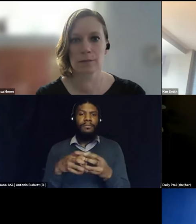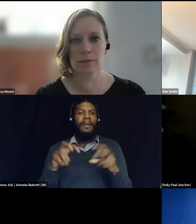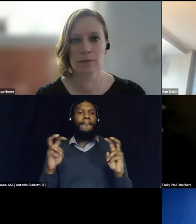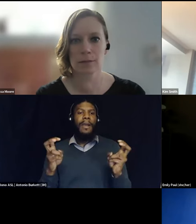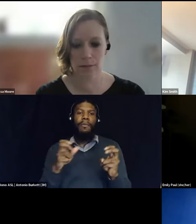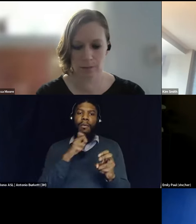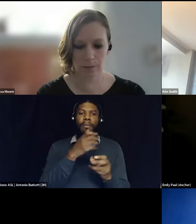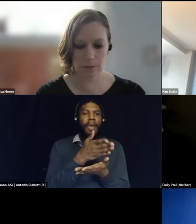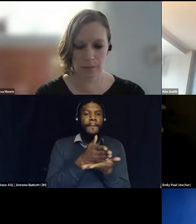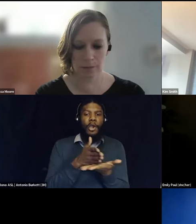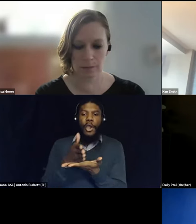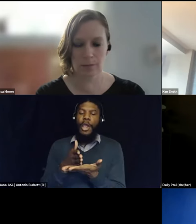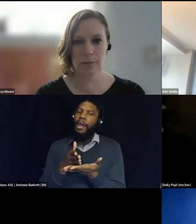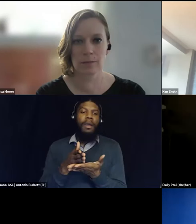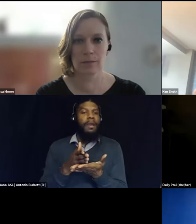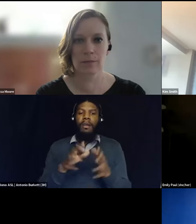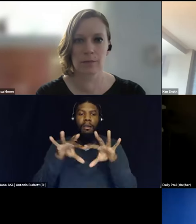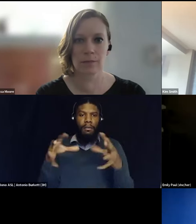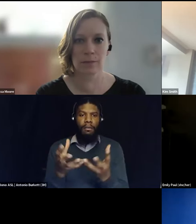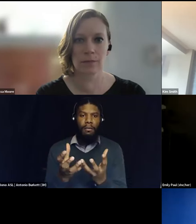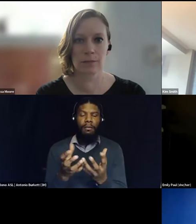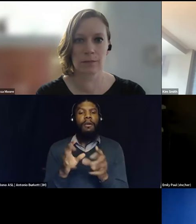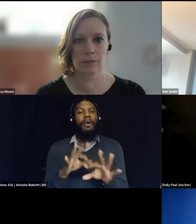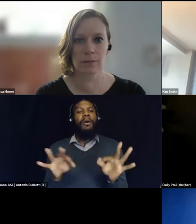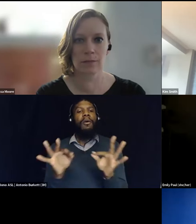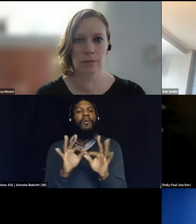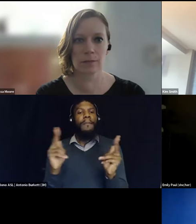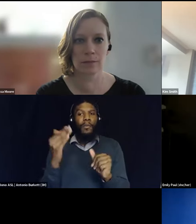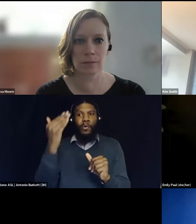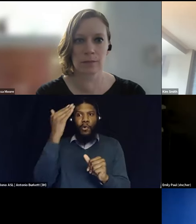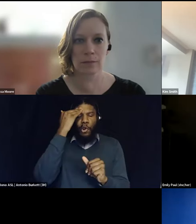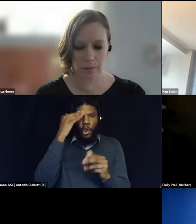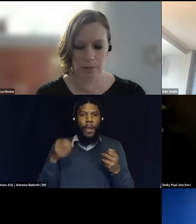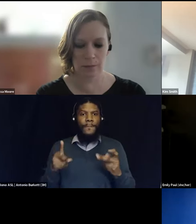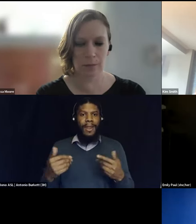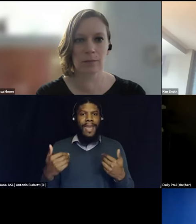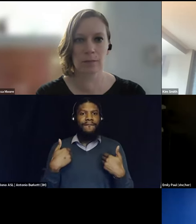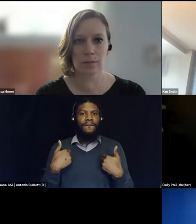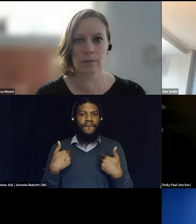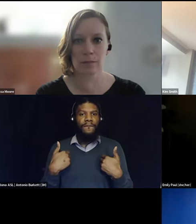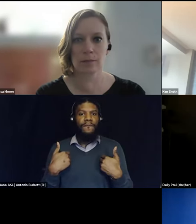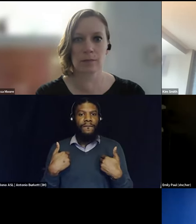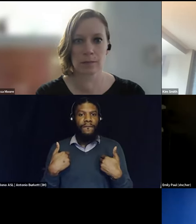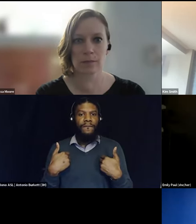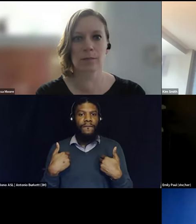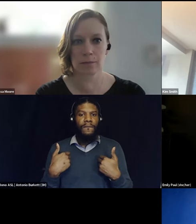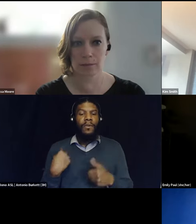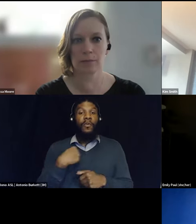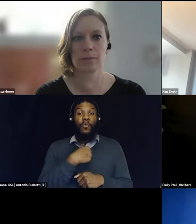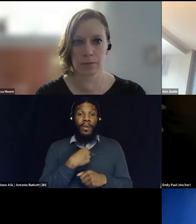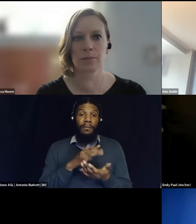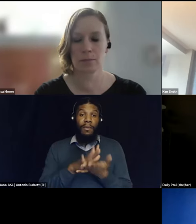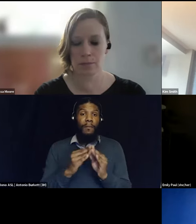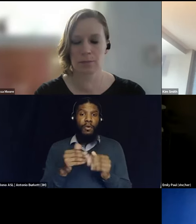also important that people know that the opportunities are there and when we get aggressive